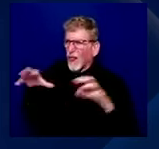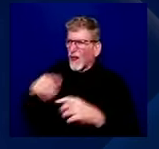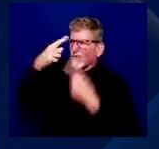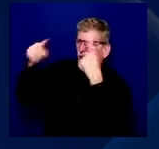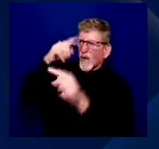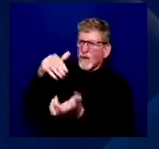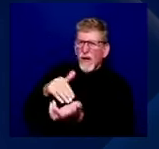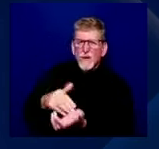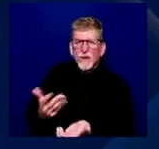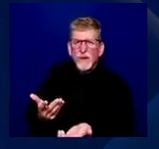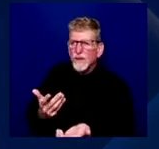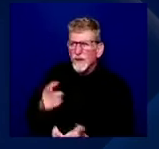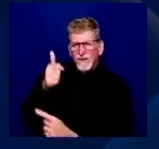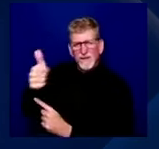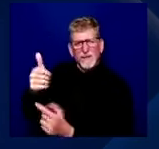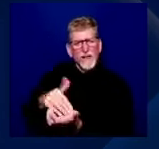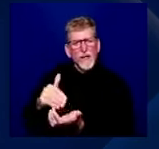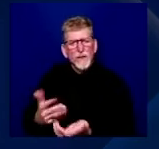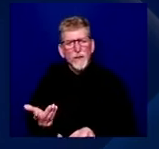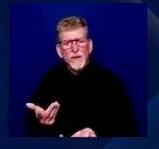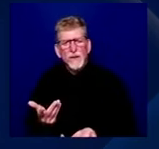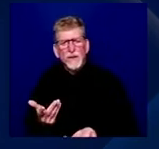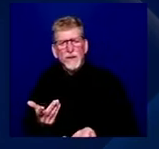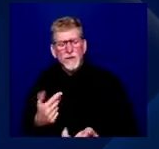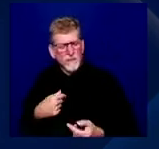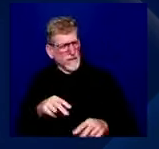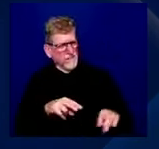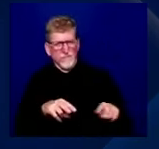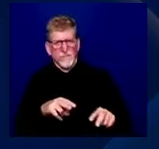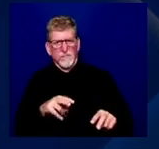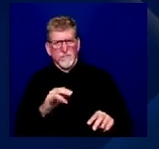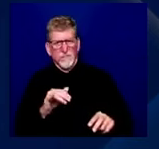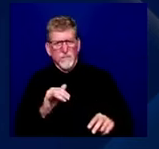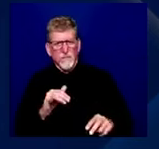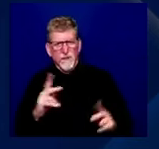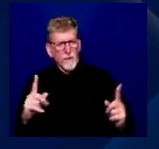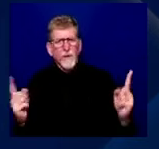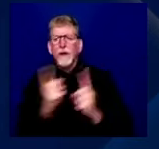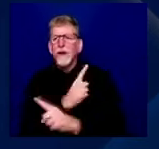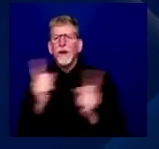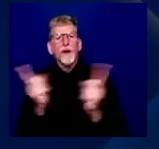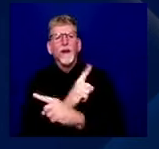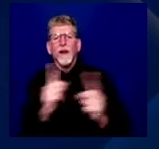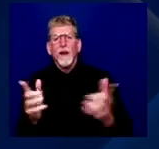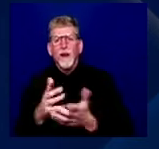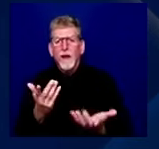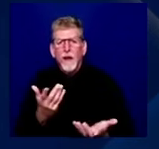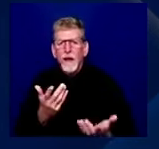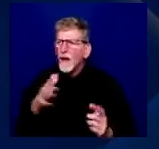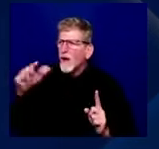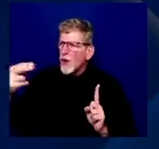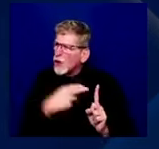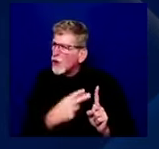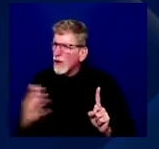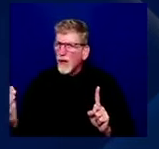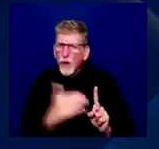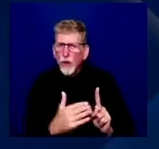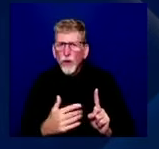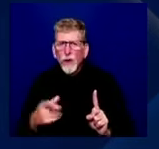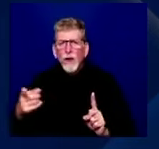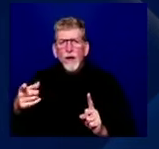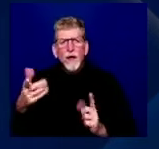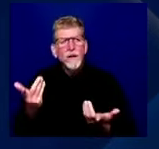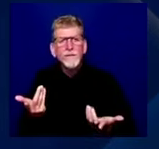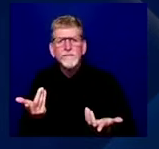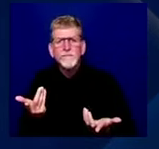situations and not be able to get people to listen, not be able to get people to act, even when you're sitting